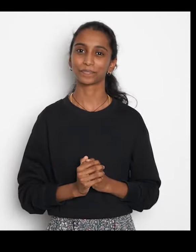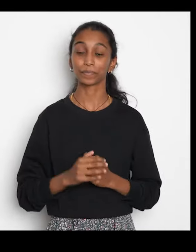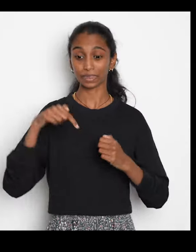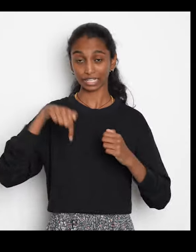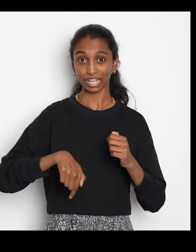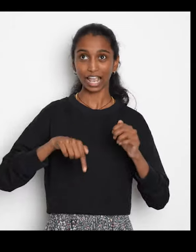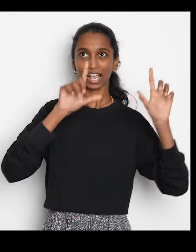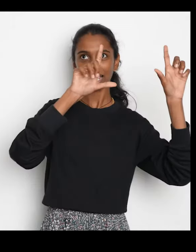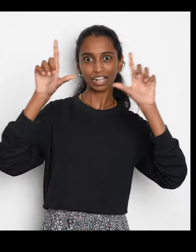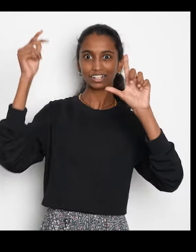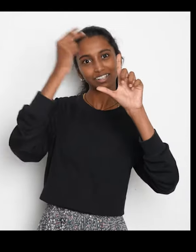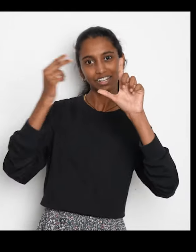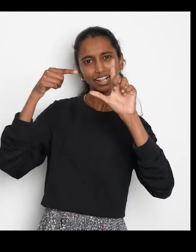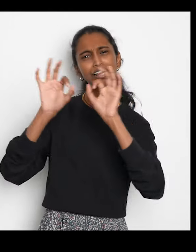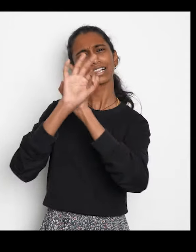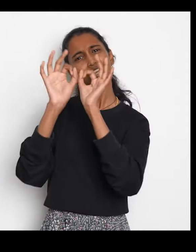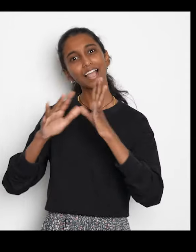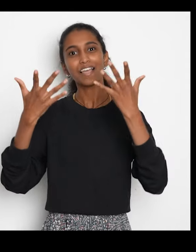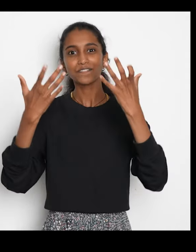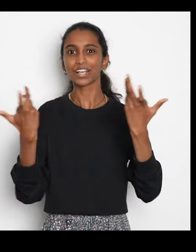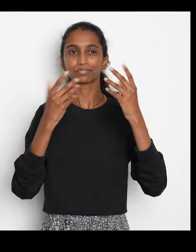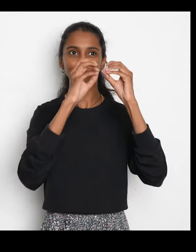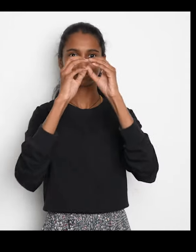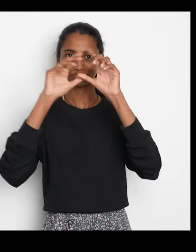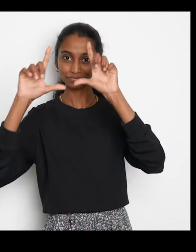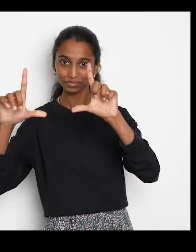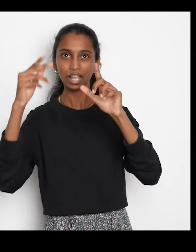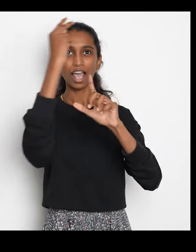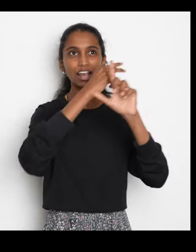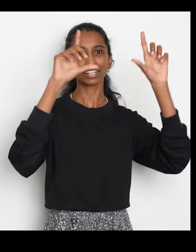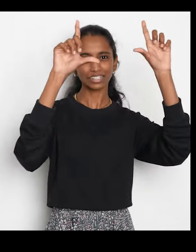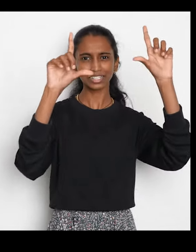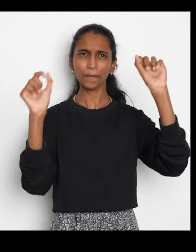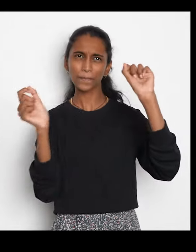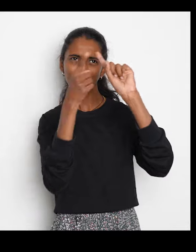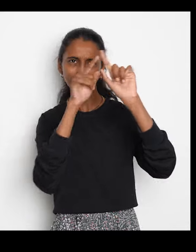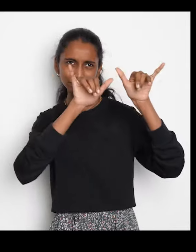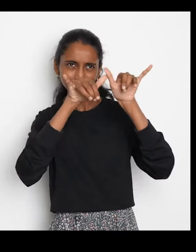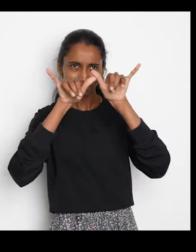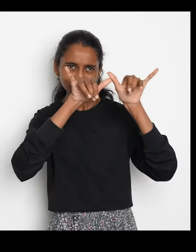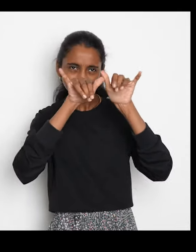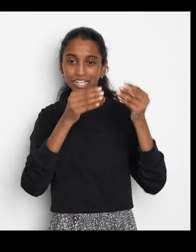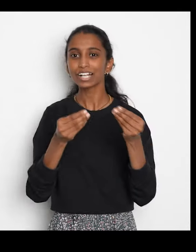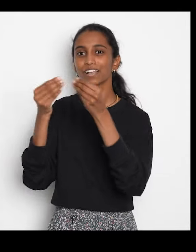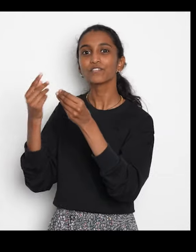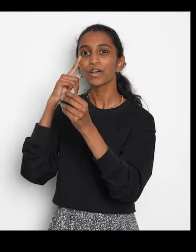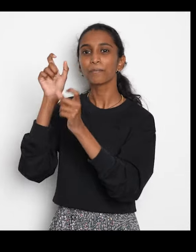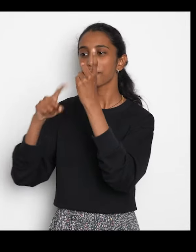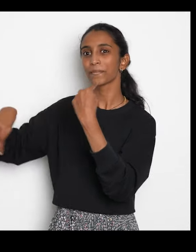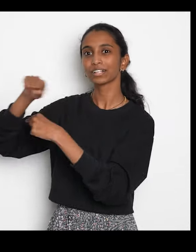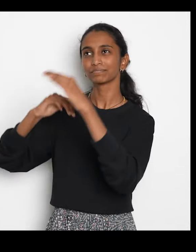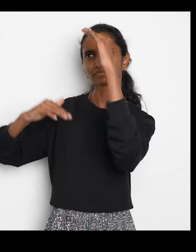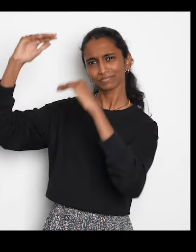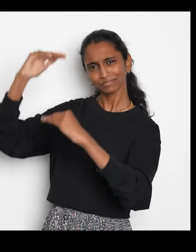The exhibition has been designed with the display and signage, which are positioned at a height that is suitable